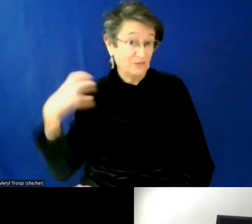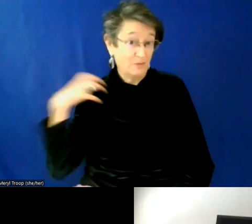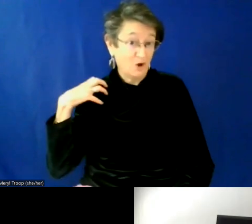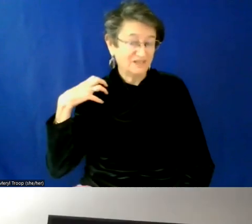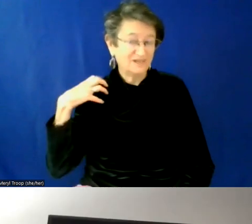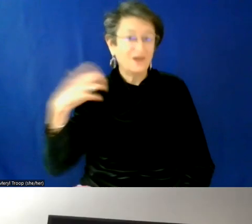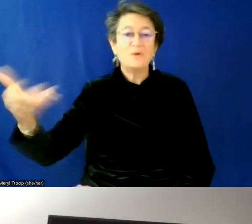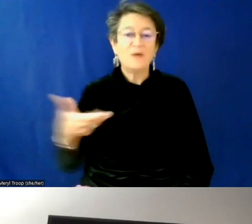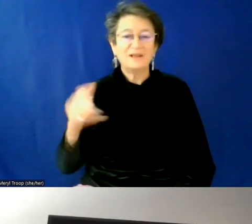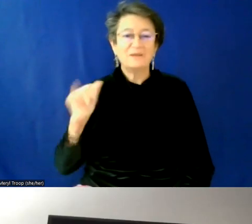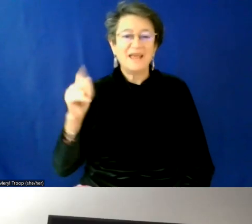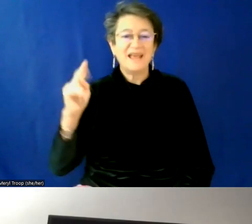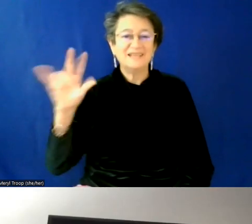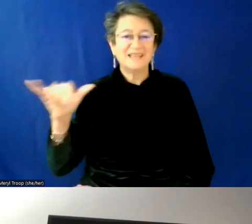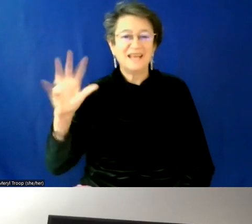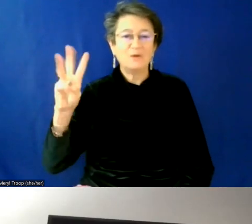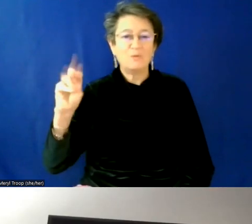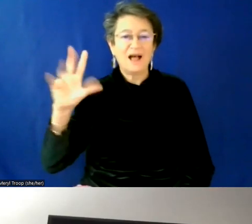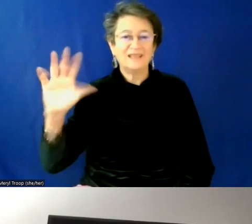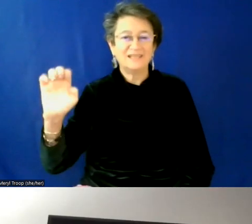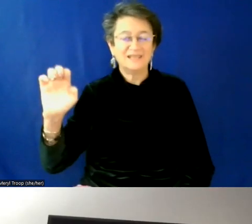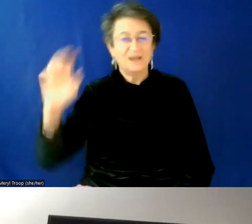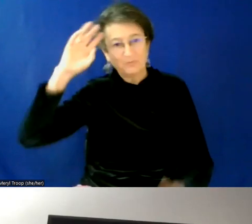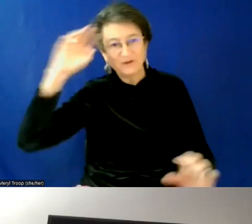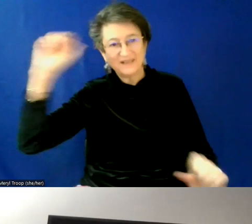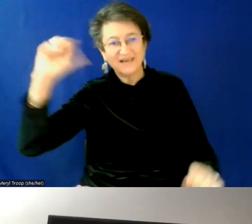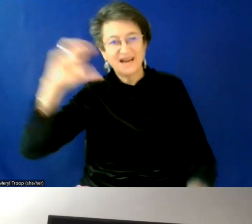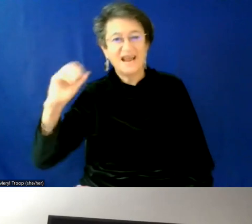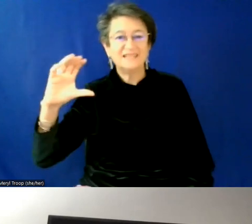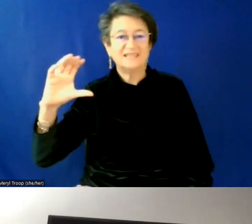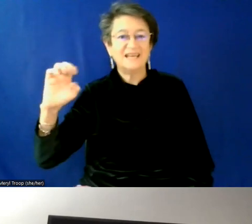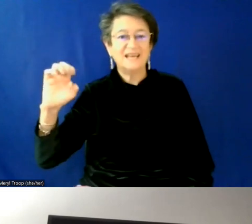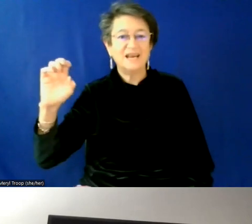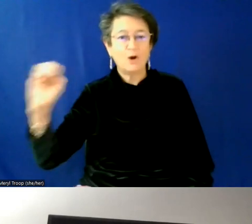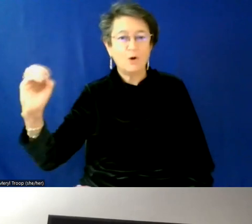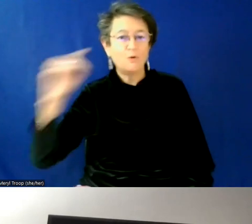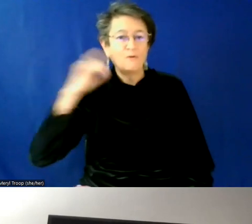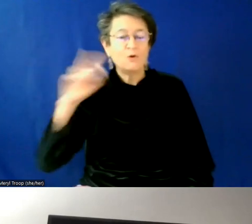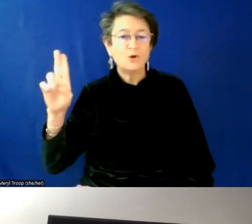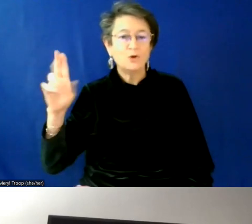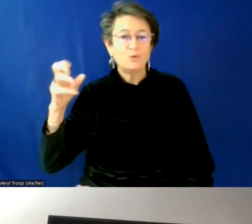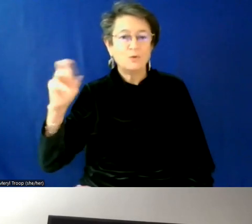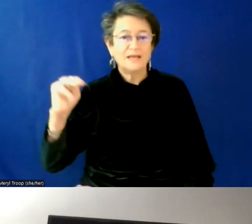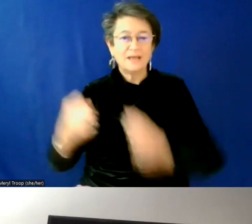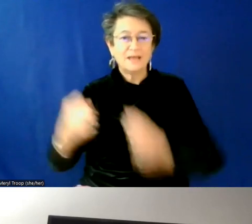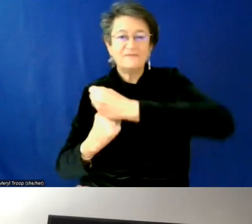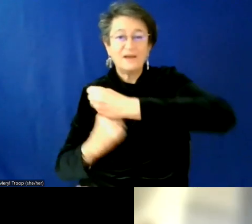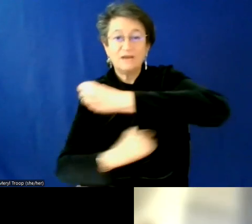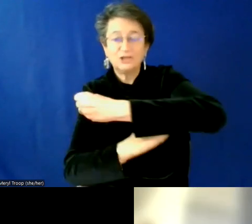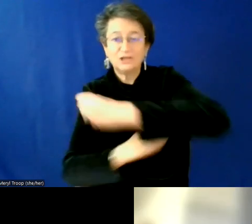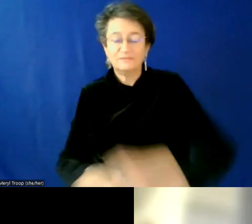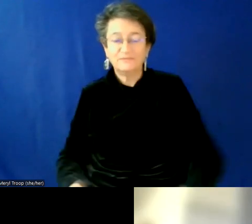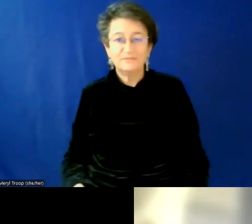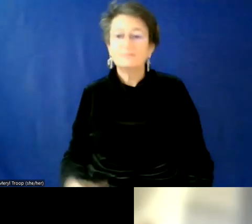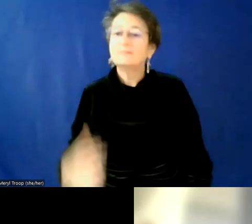Ainsley Wallace, President and CEO of the USM Foundation. Welcome, Ainsley. Thanks, Corey. And thanks again,